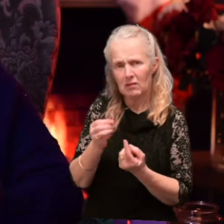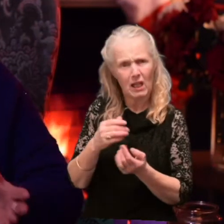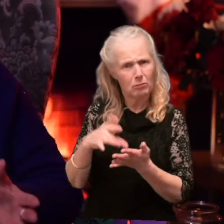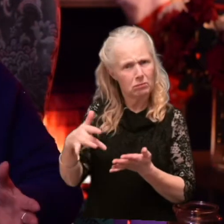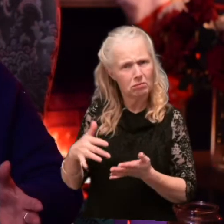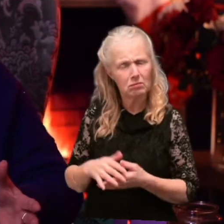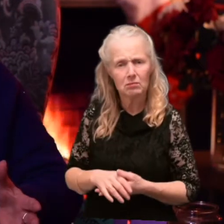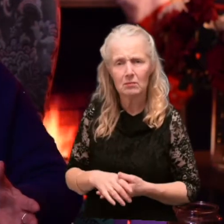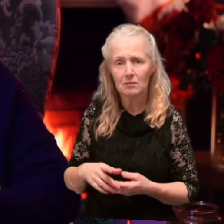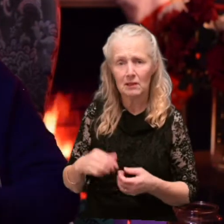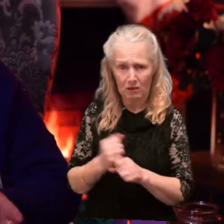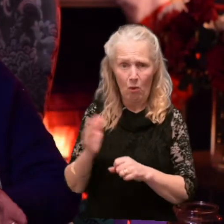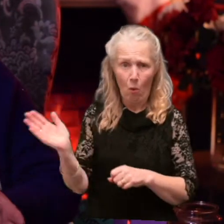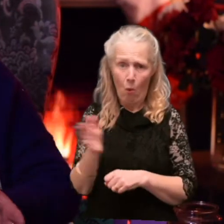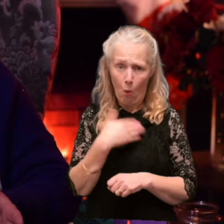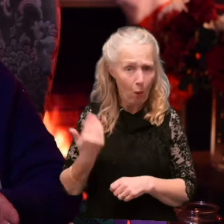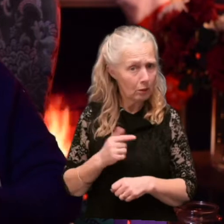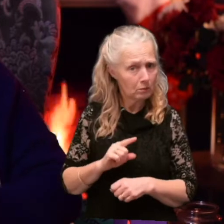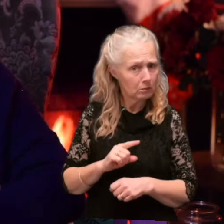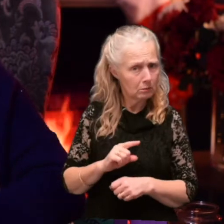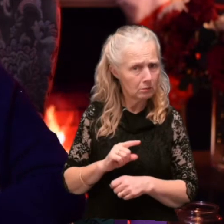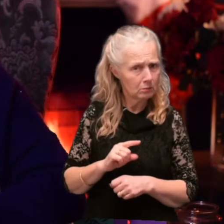I did the whole lot. Wasn't scrimping.